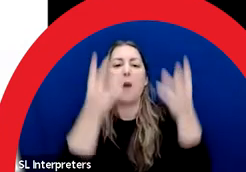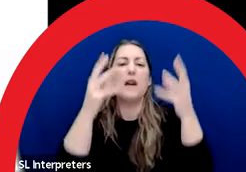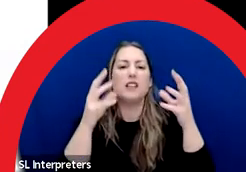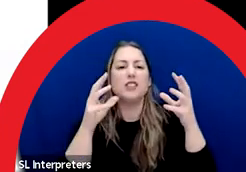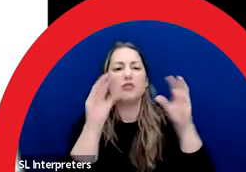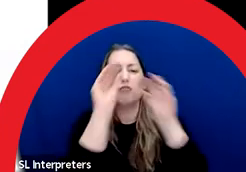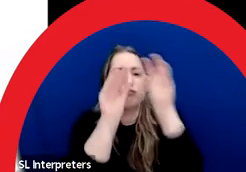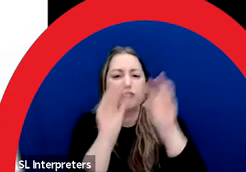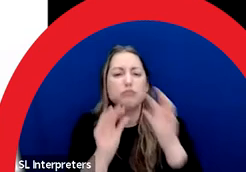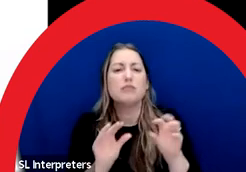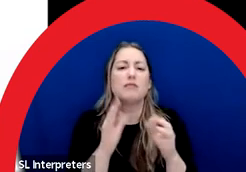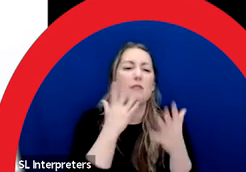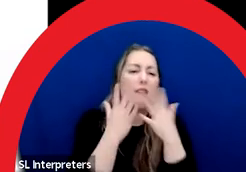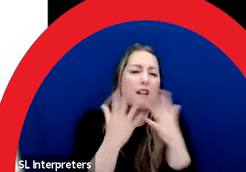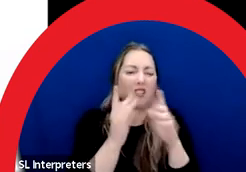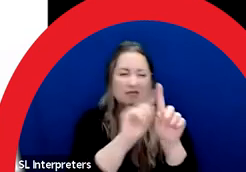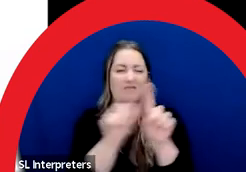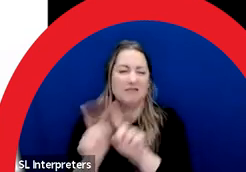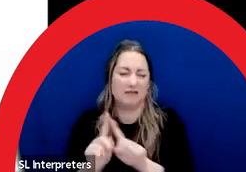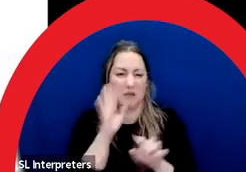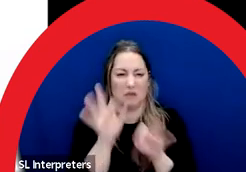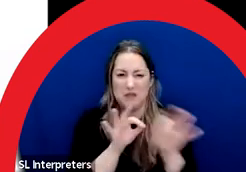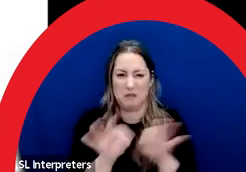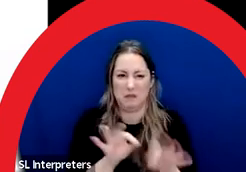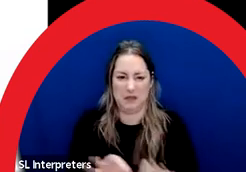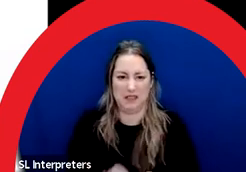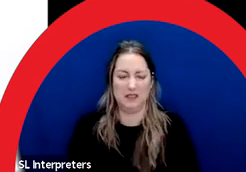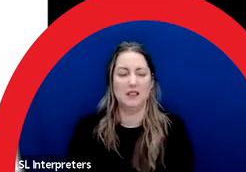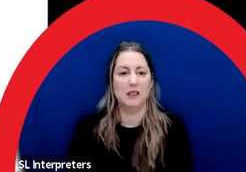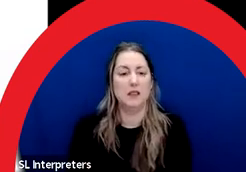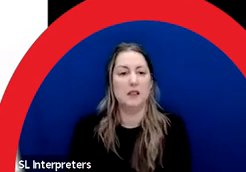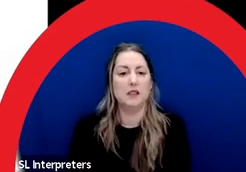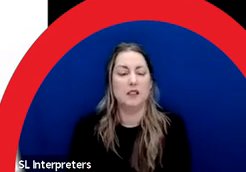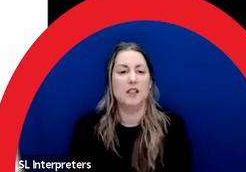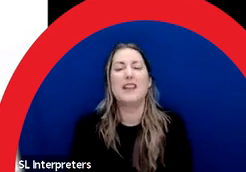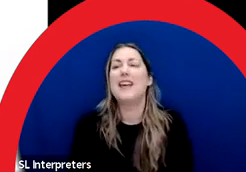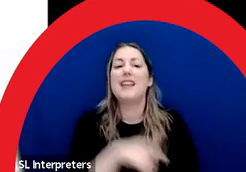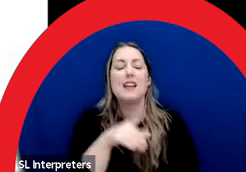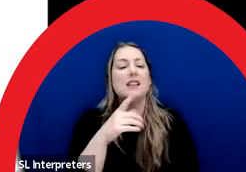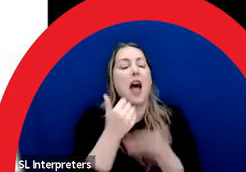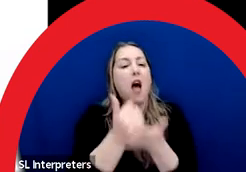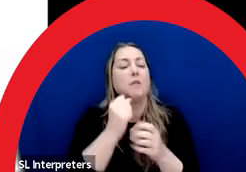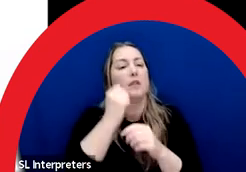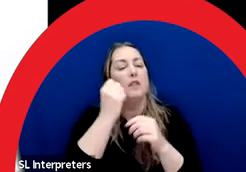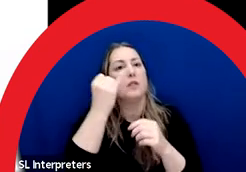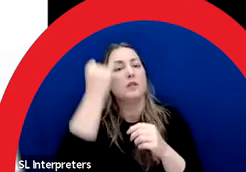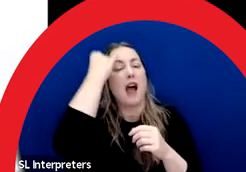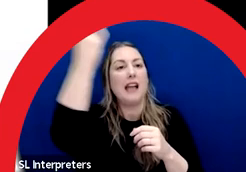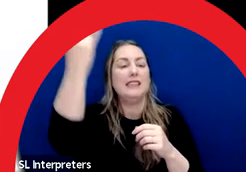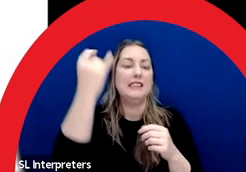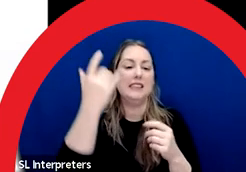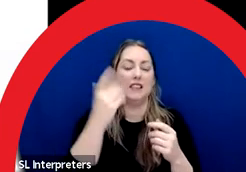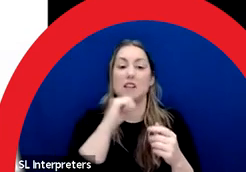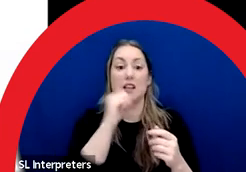color. I'm showing you these examples for context of road murals. These are not meant to be inspirations or